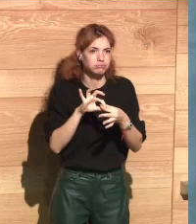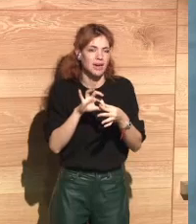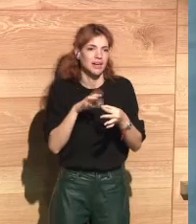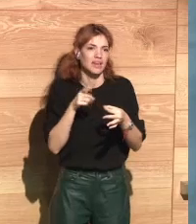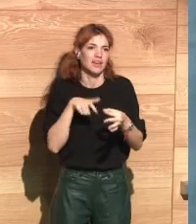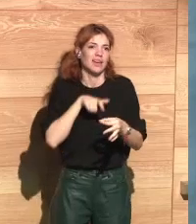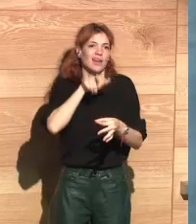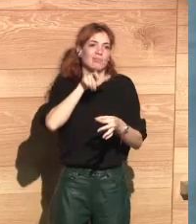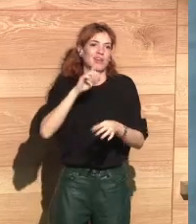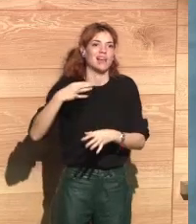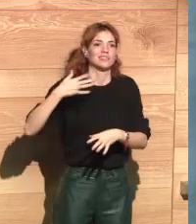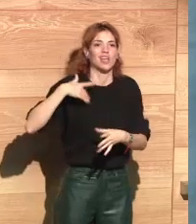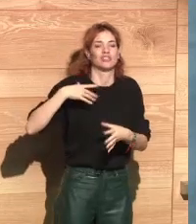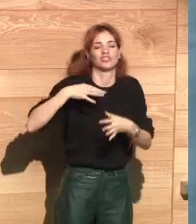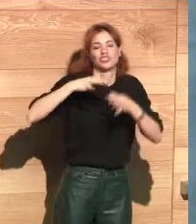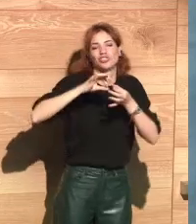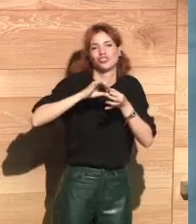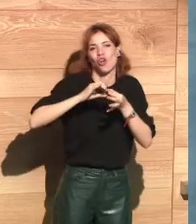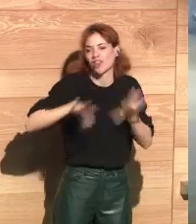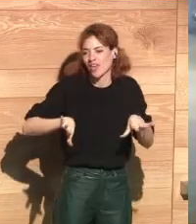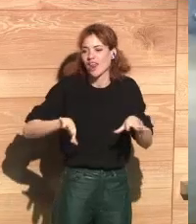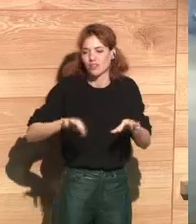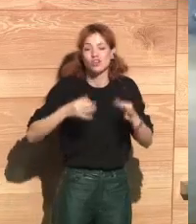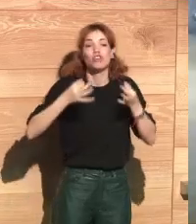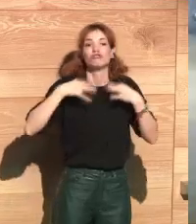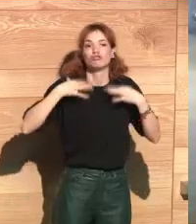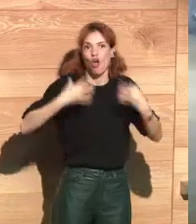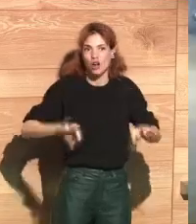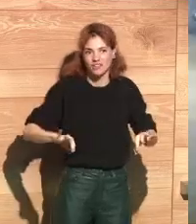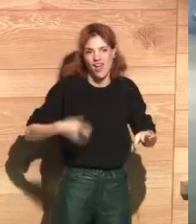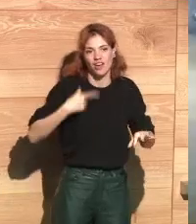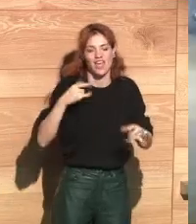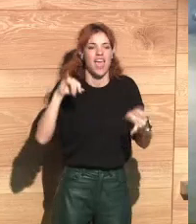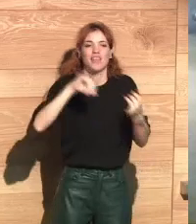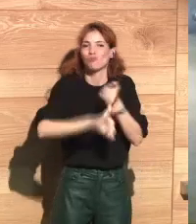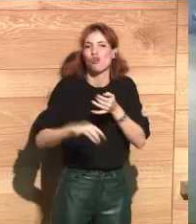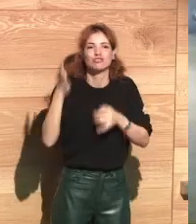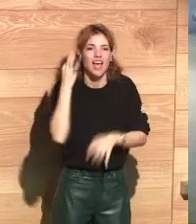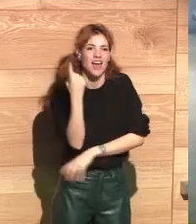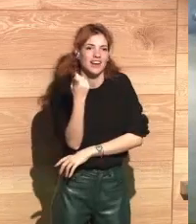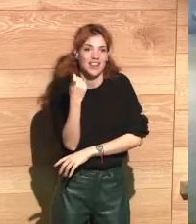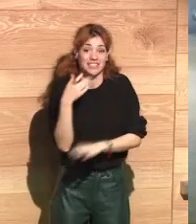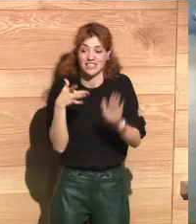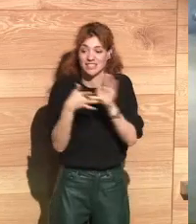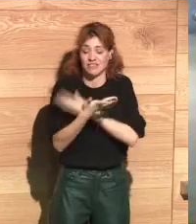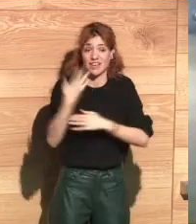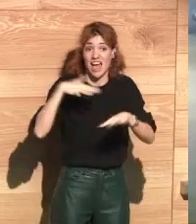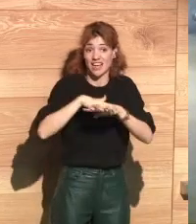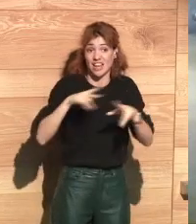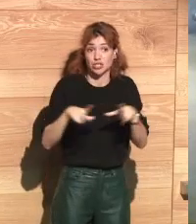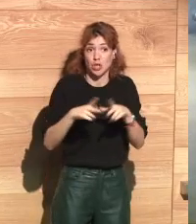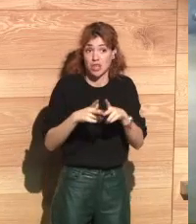to poor, lonely men who are looking for a wife very desperately. This